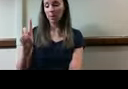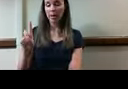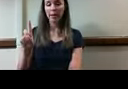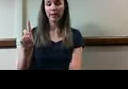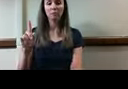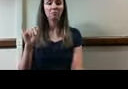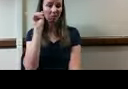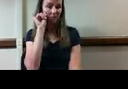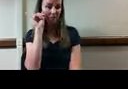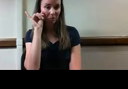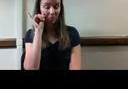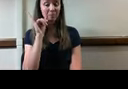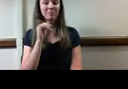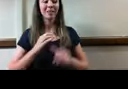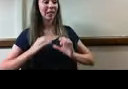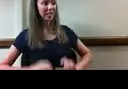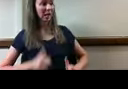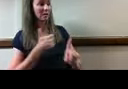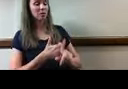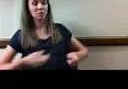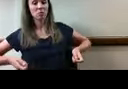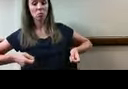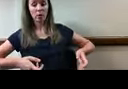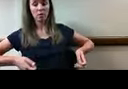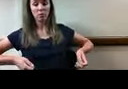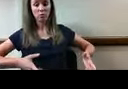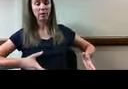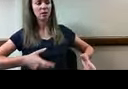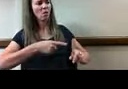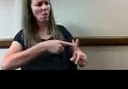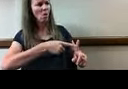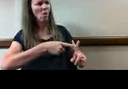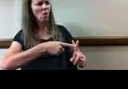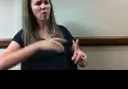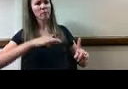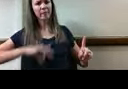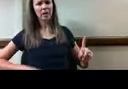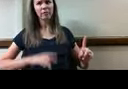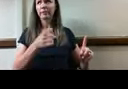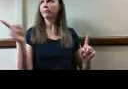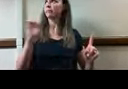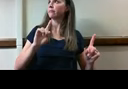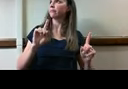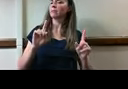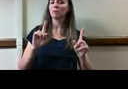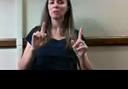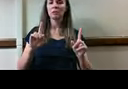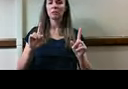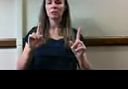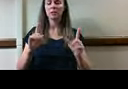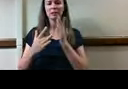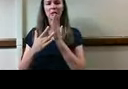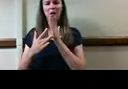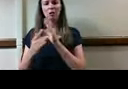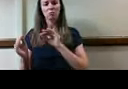You have a client who is a wheelchair user, and you think they could really benefit from these energy saving enhancements in their home.